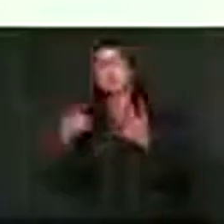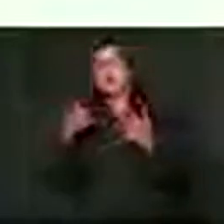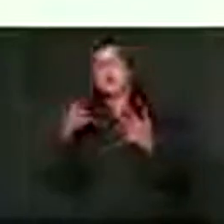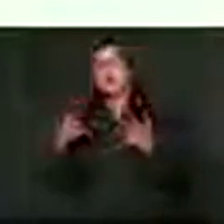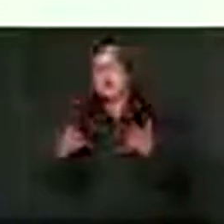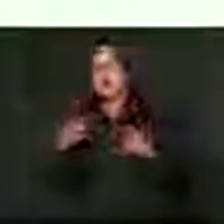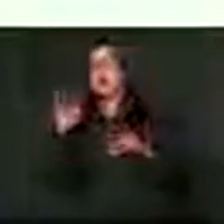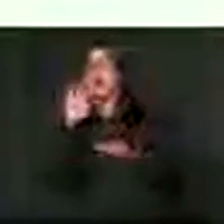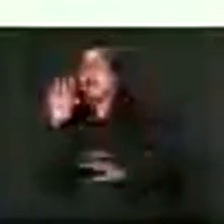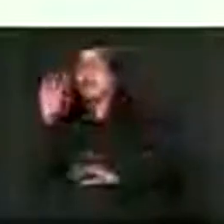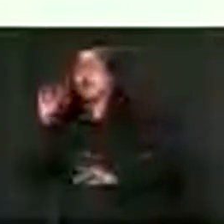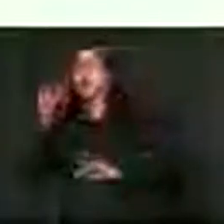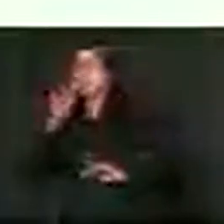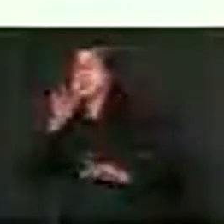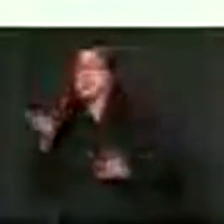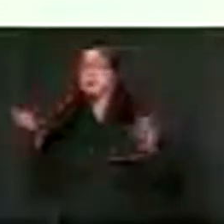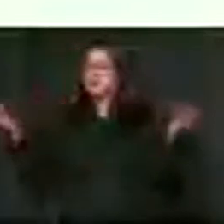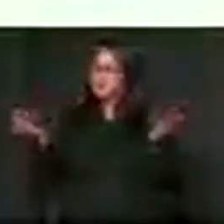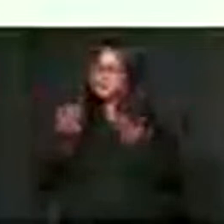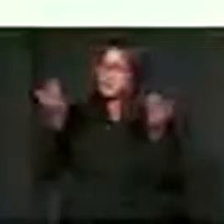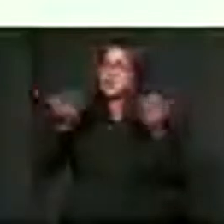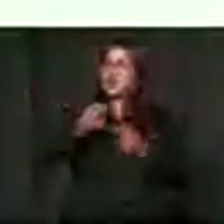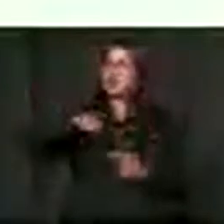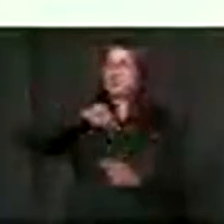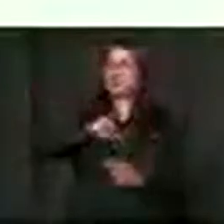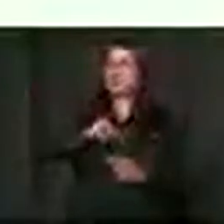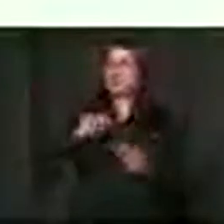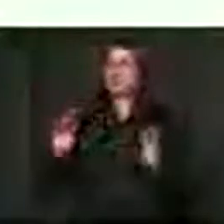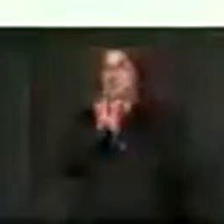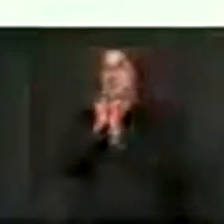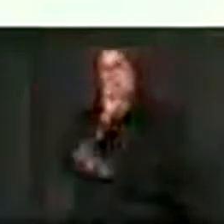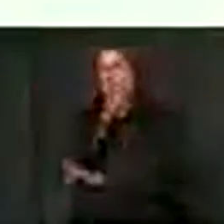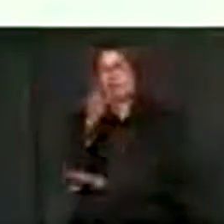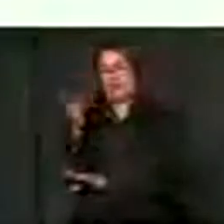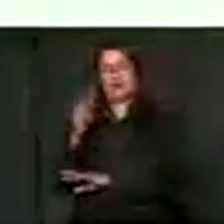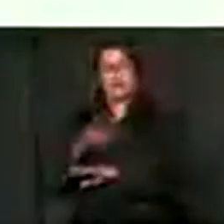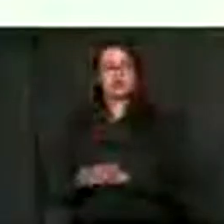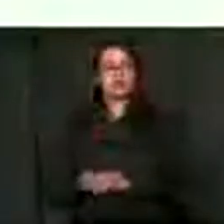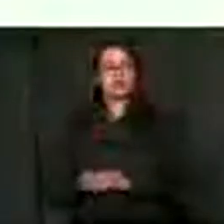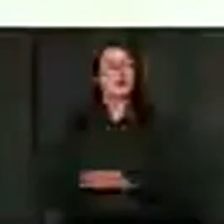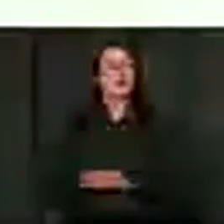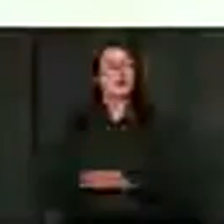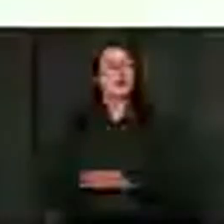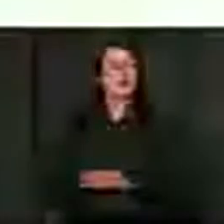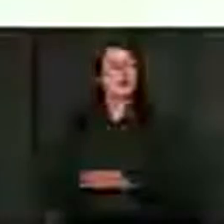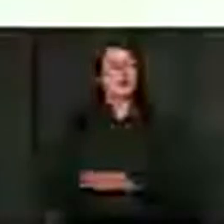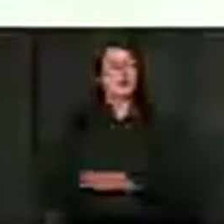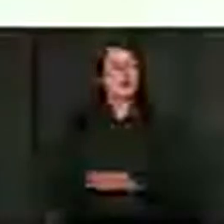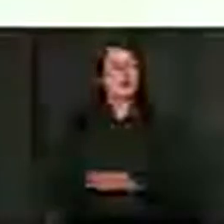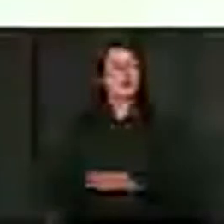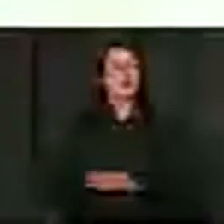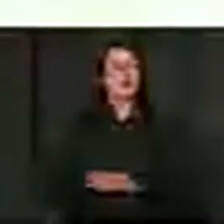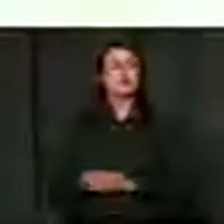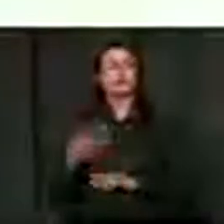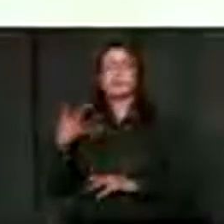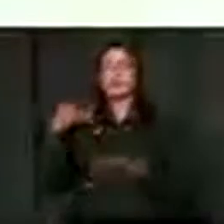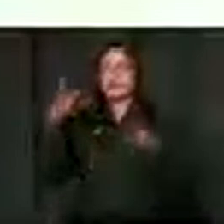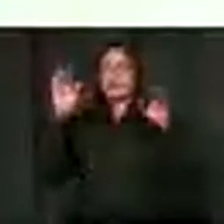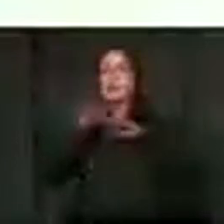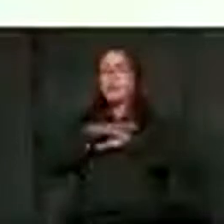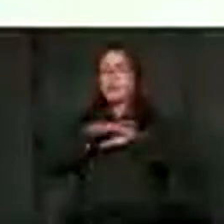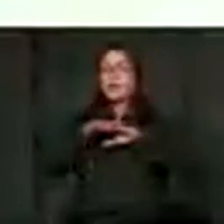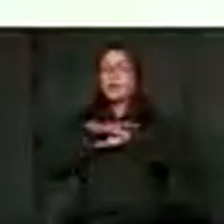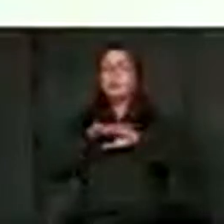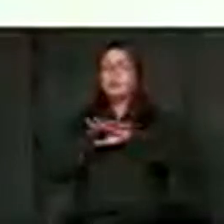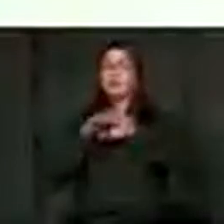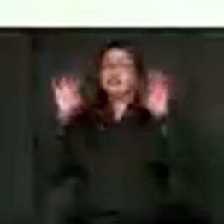to encourage you to meet again to finalize the work that you would have begun. But as the basic education department,